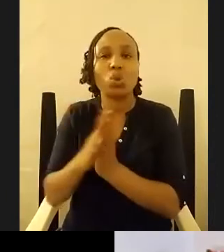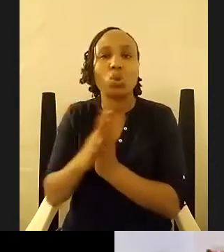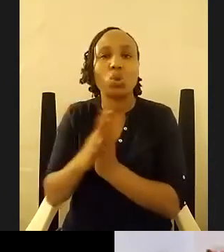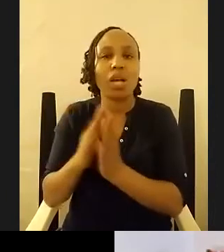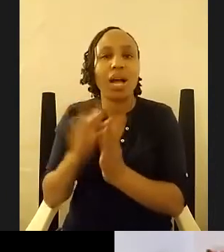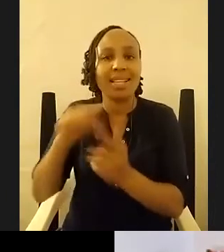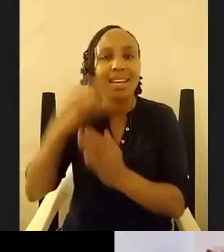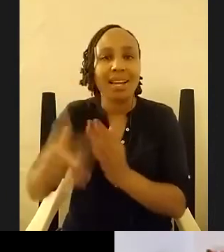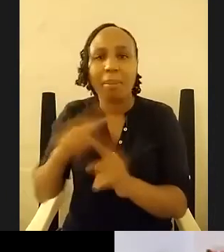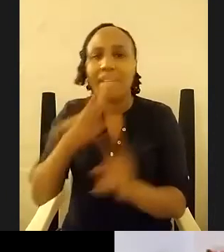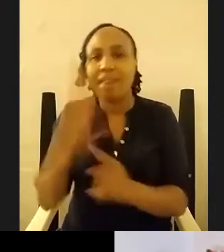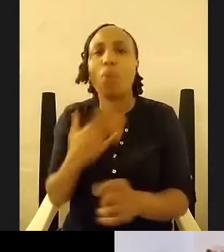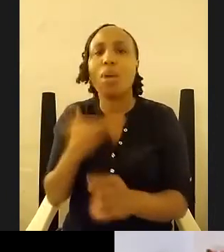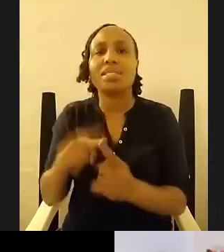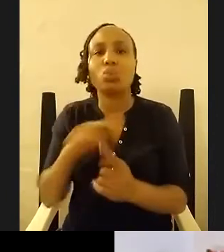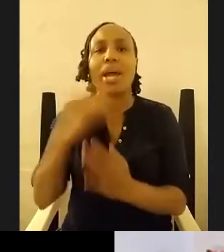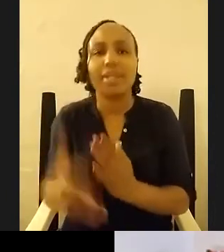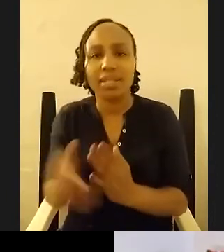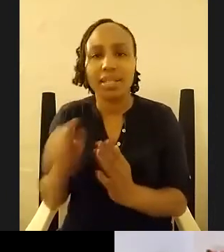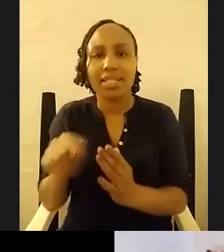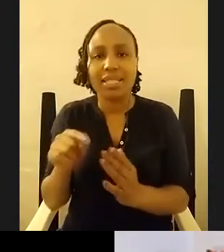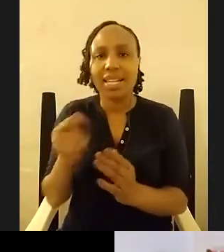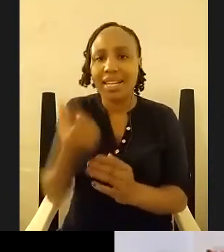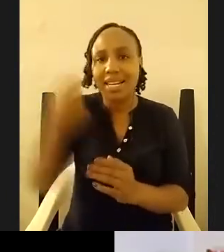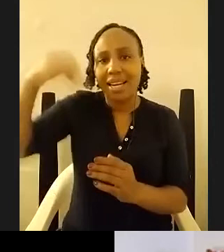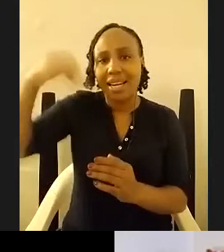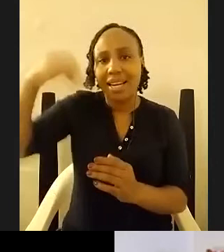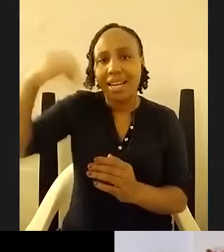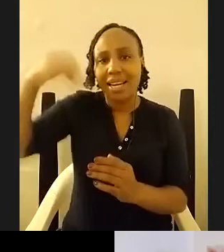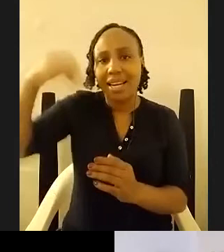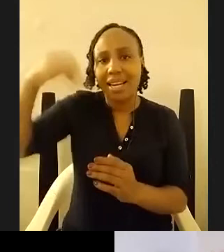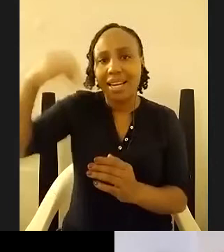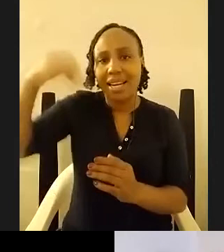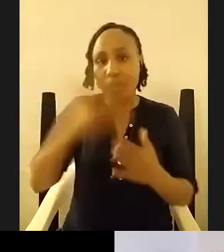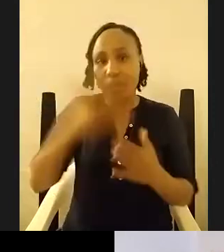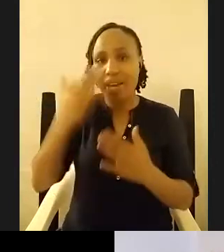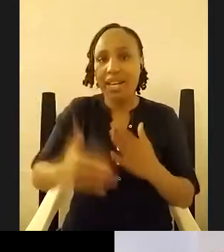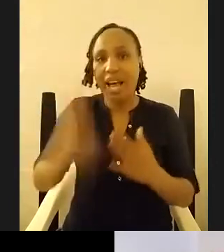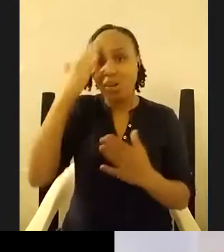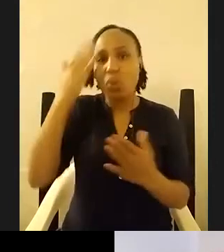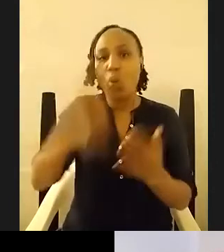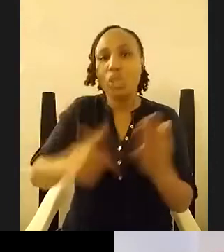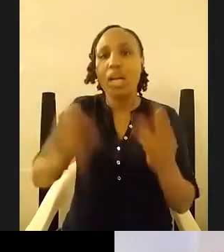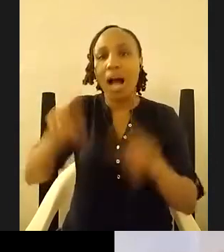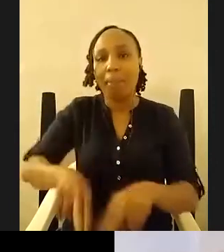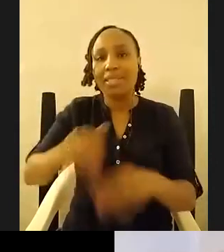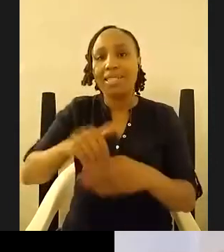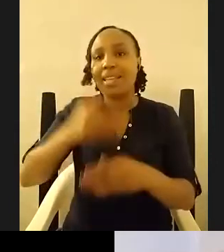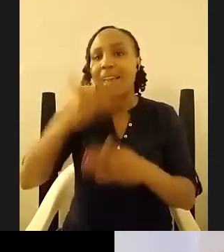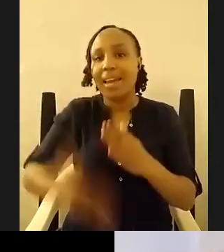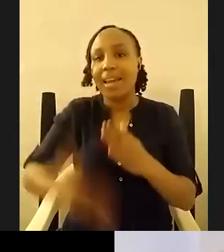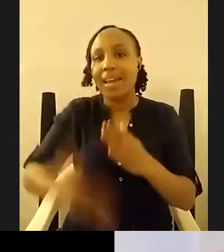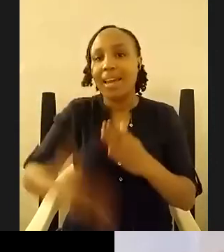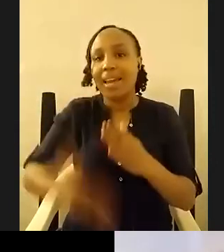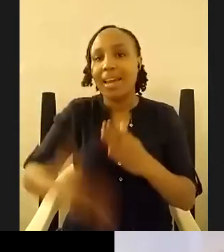this little light of mine i know the ending i know what happens in the ending but i will never tell anyone that this person